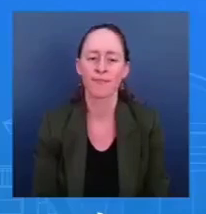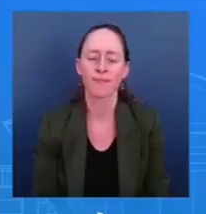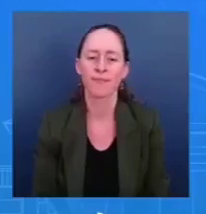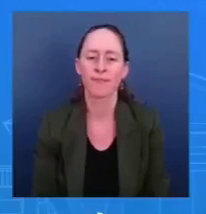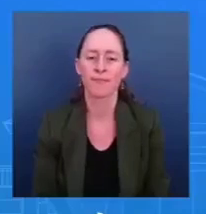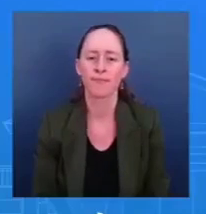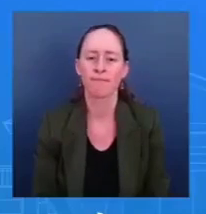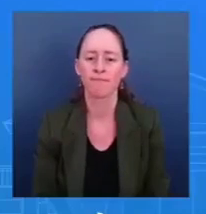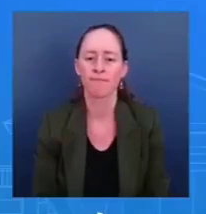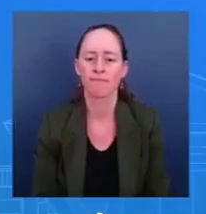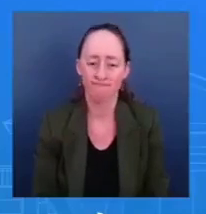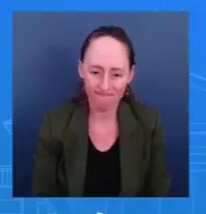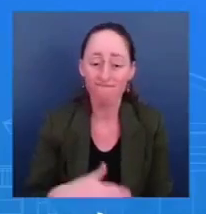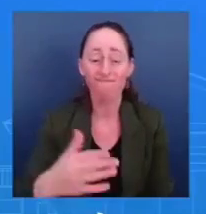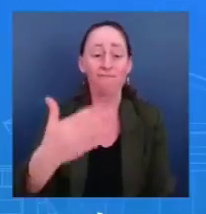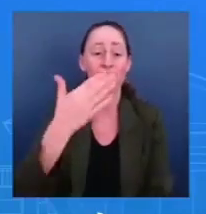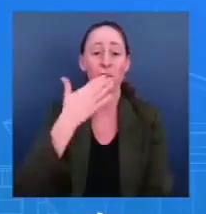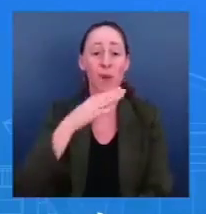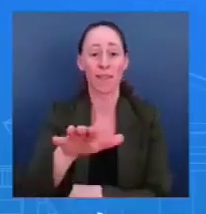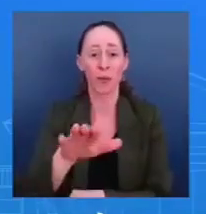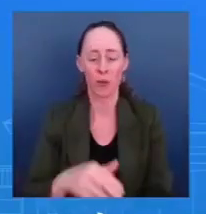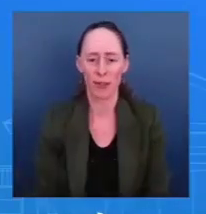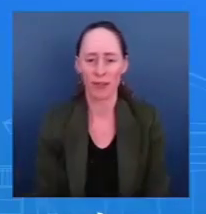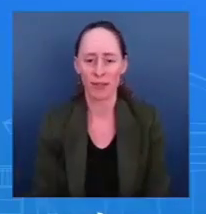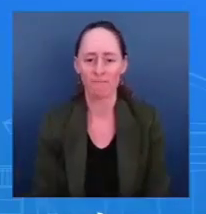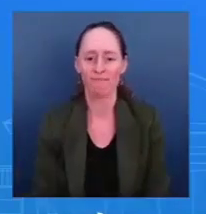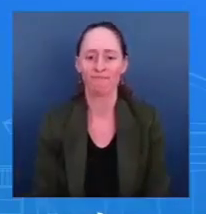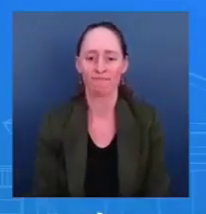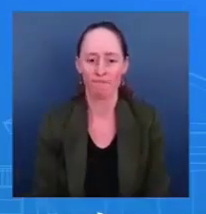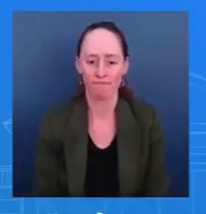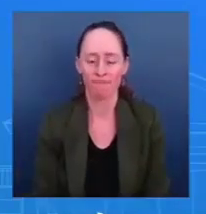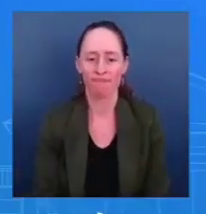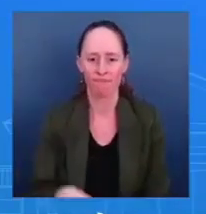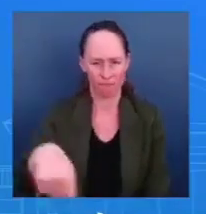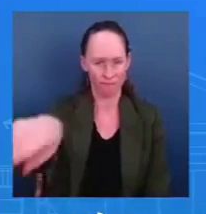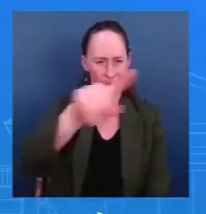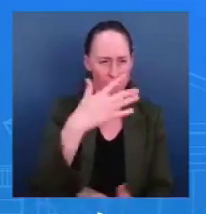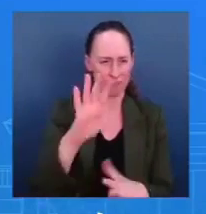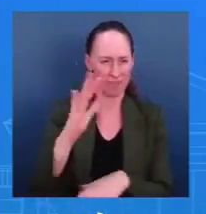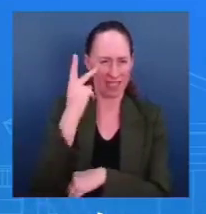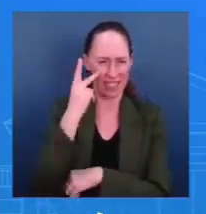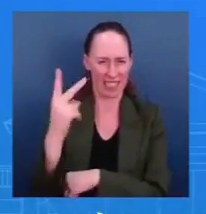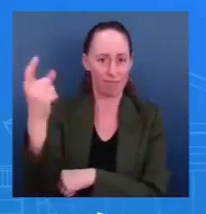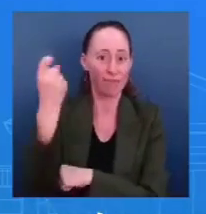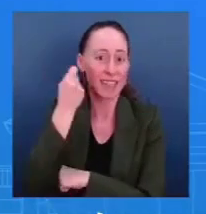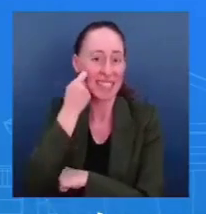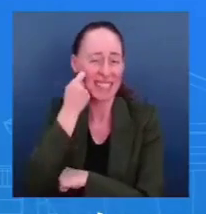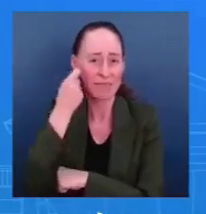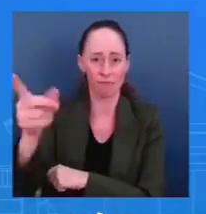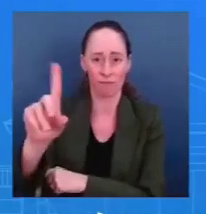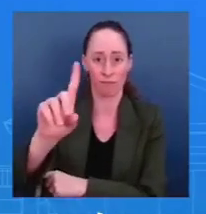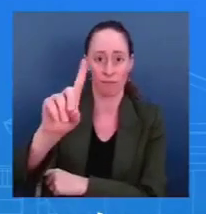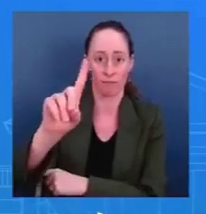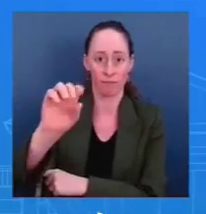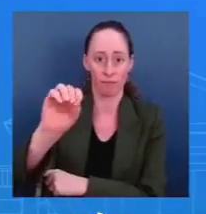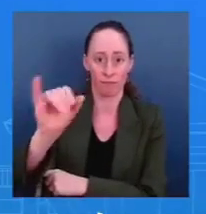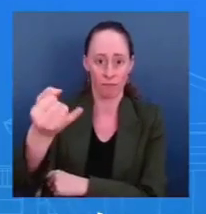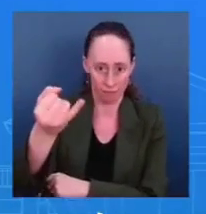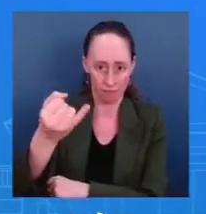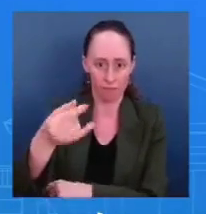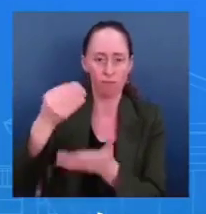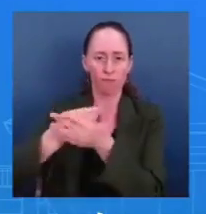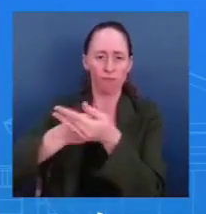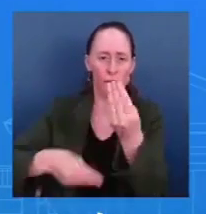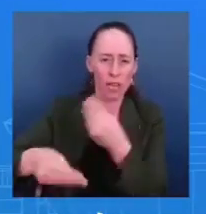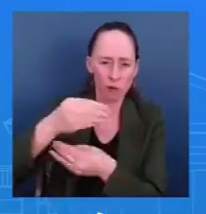I think, as you saw today, the Department of Justice, Department of Treasury, and the State Department took a series of coordinated actions against foreign